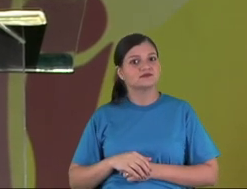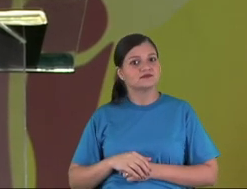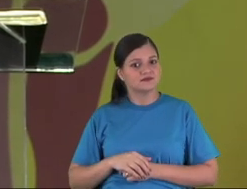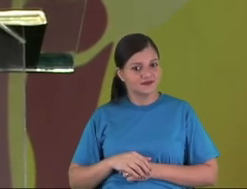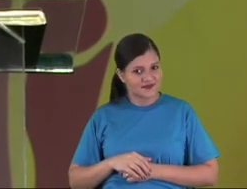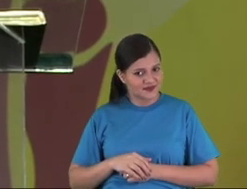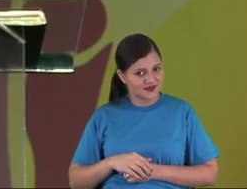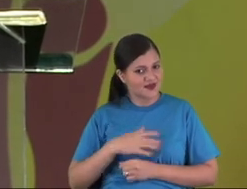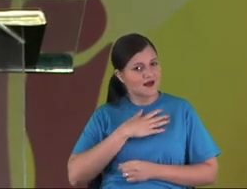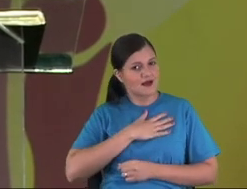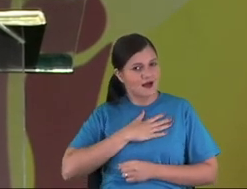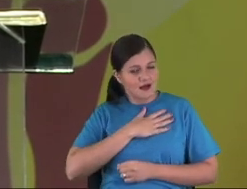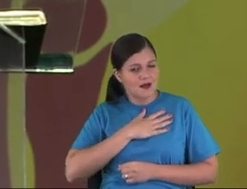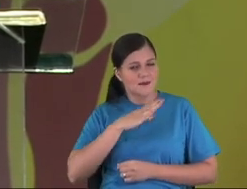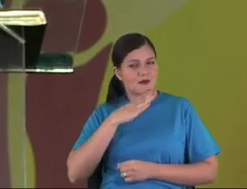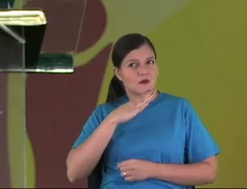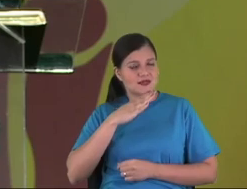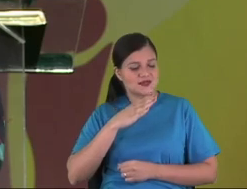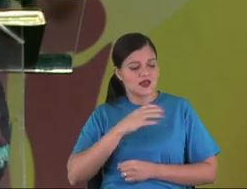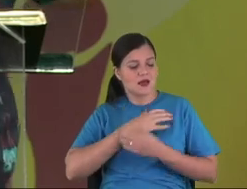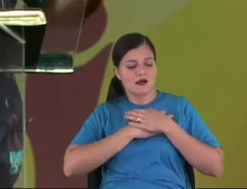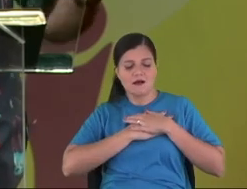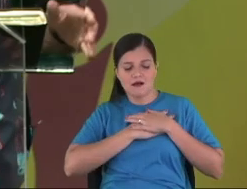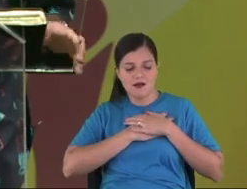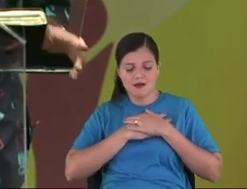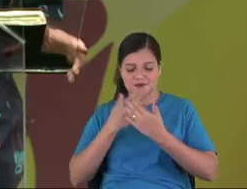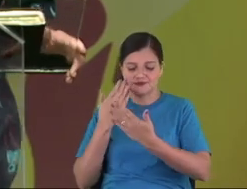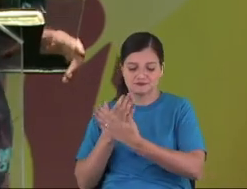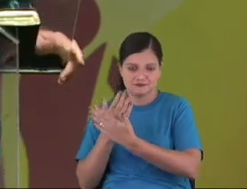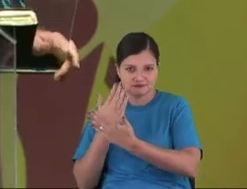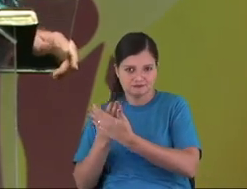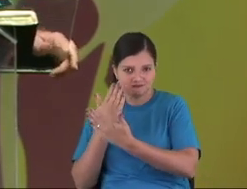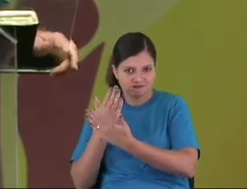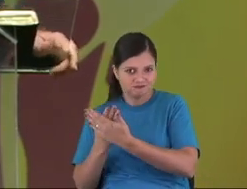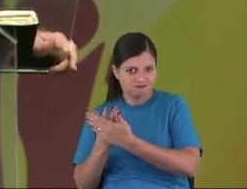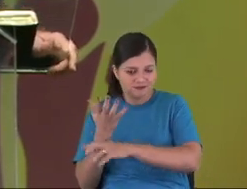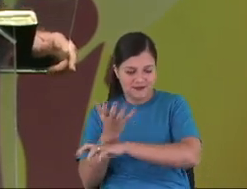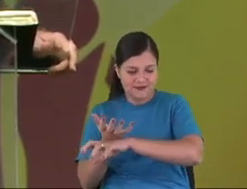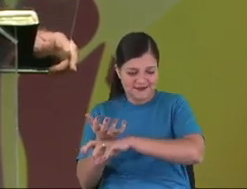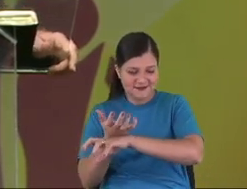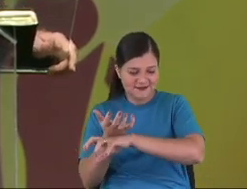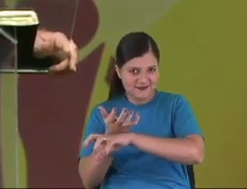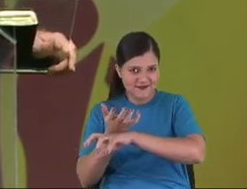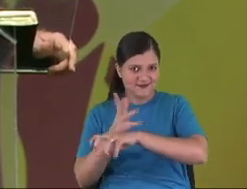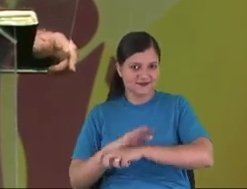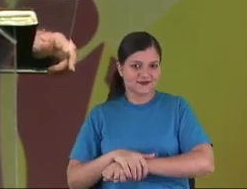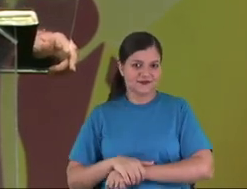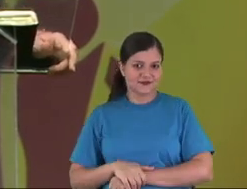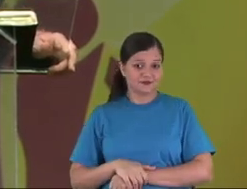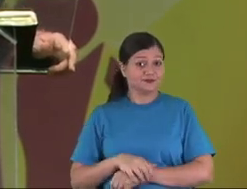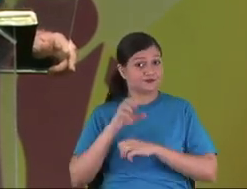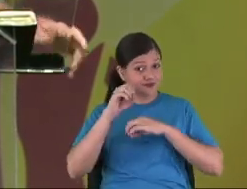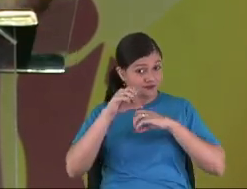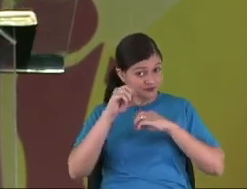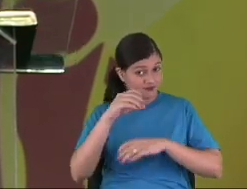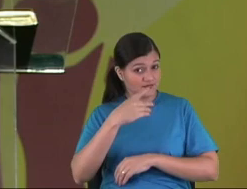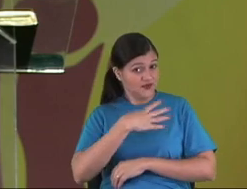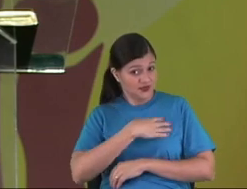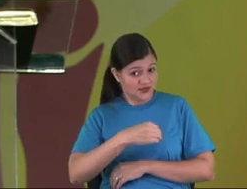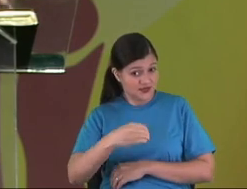If you love the discipline, you love the knowledge, you love the study, the subjects. Teach them